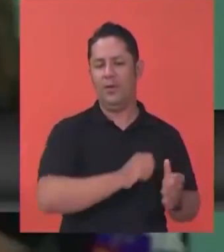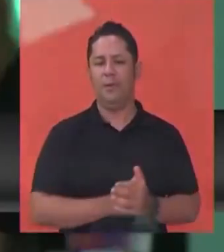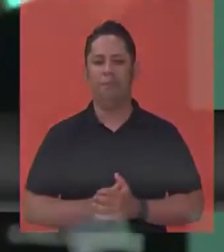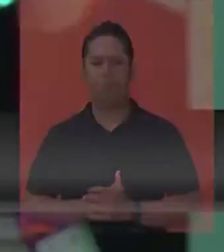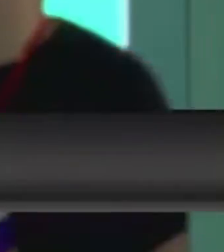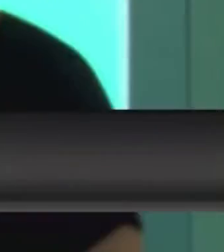convocation.